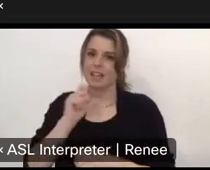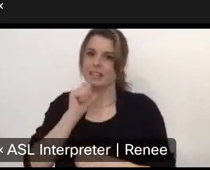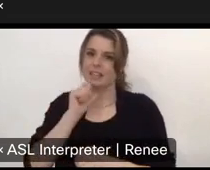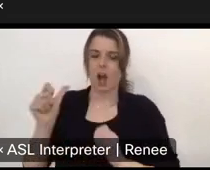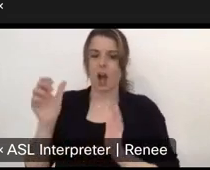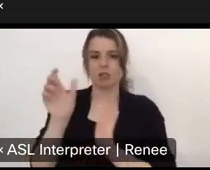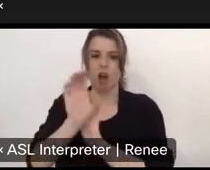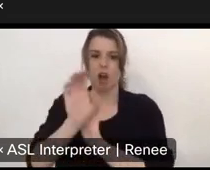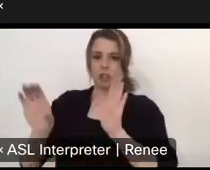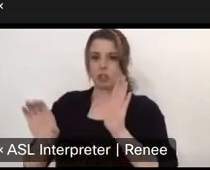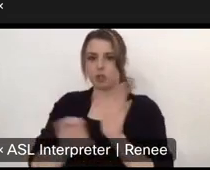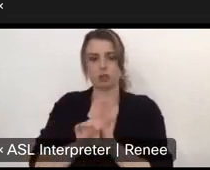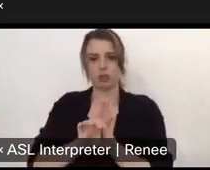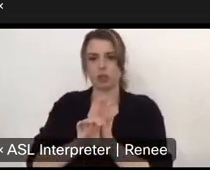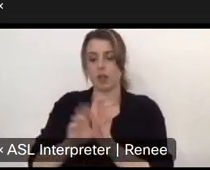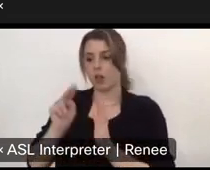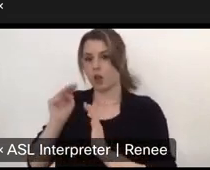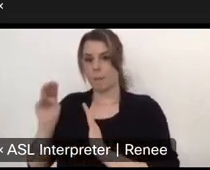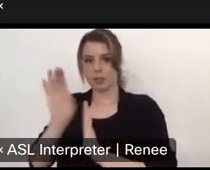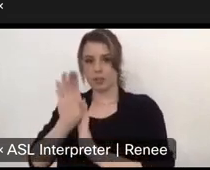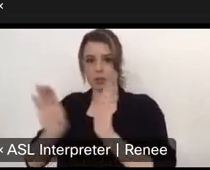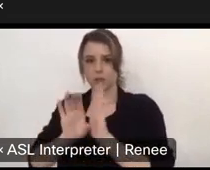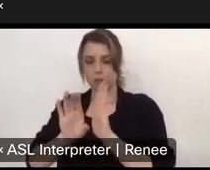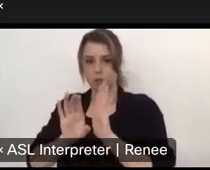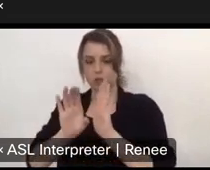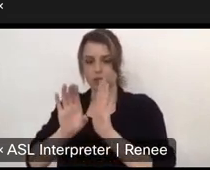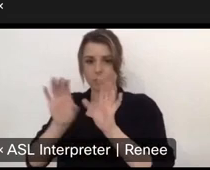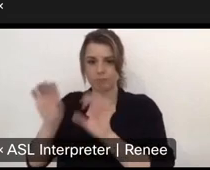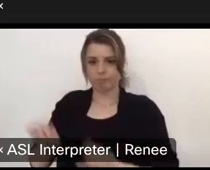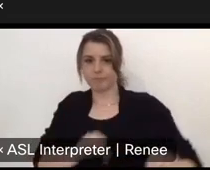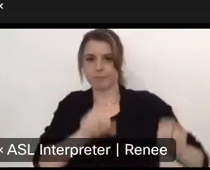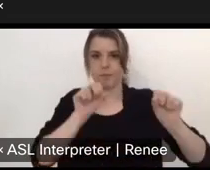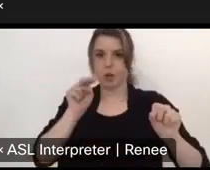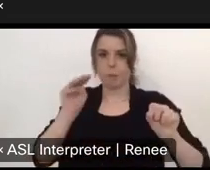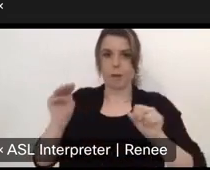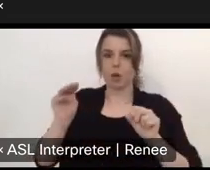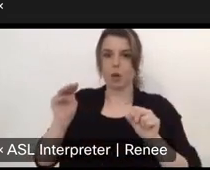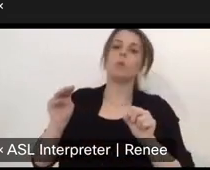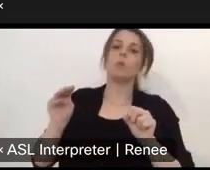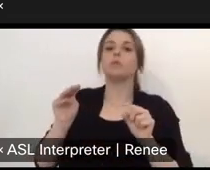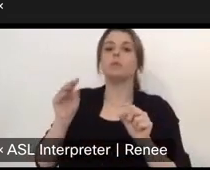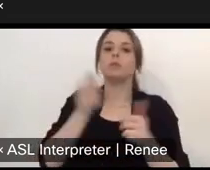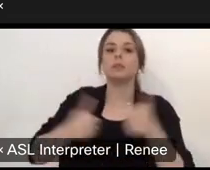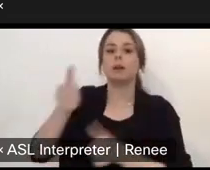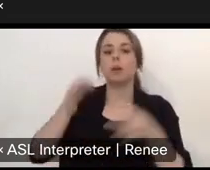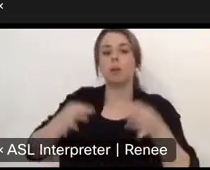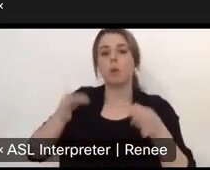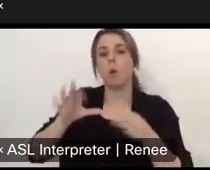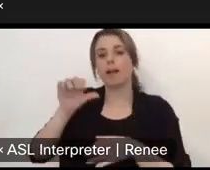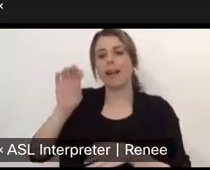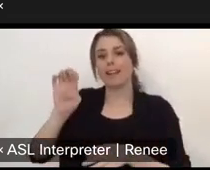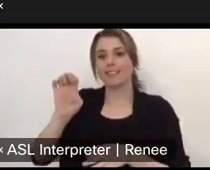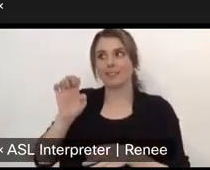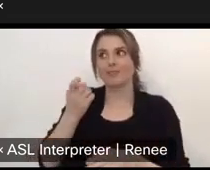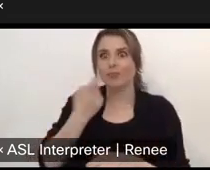The New Mexico constitution upheld by multiple New Mexico Supreme court cases include as recently as 2 years